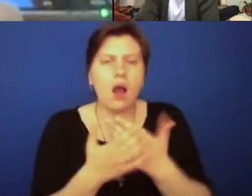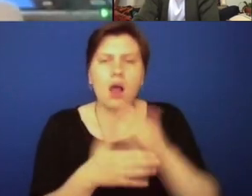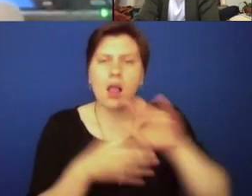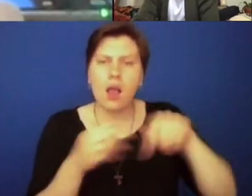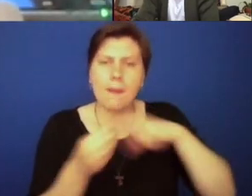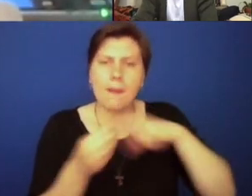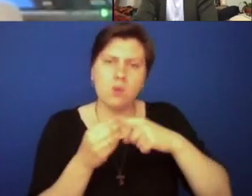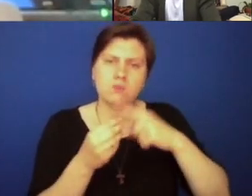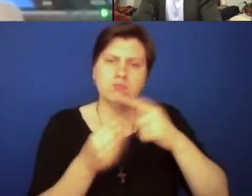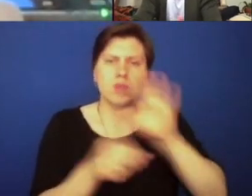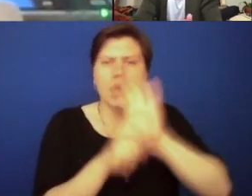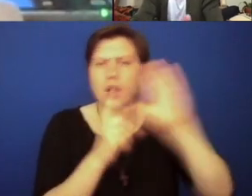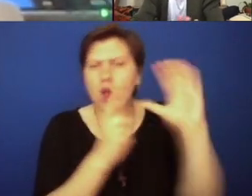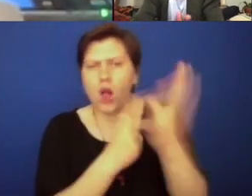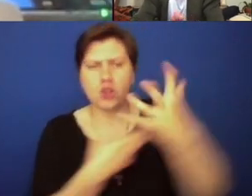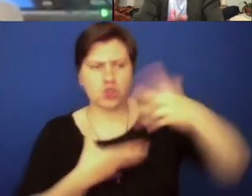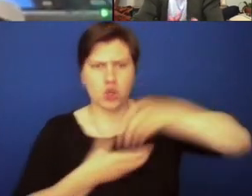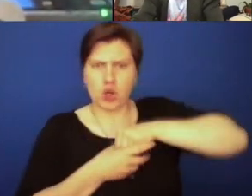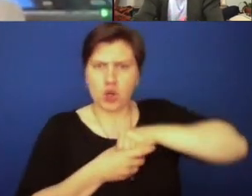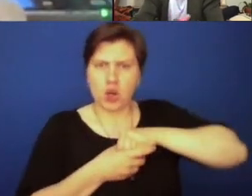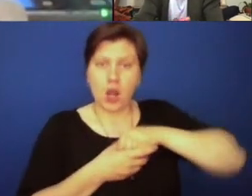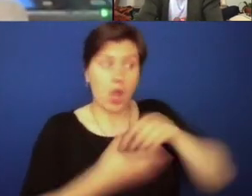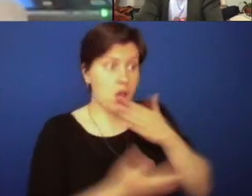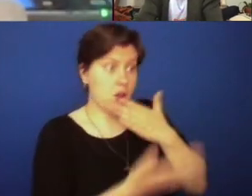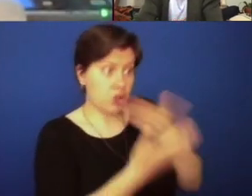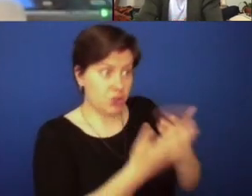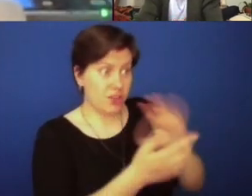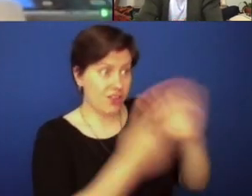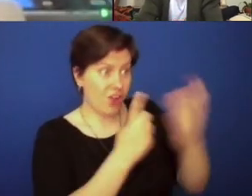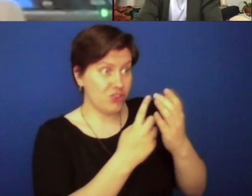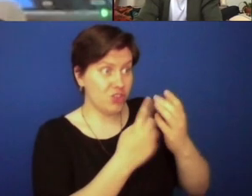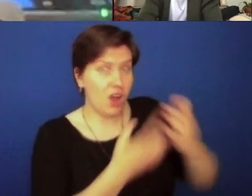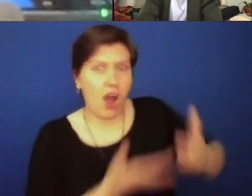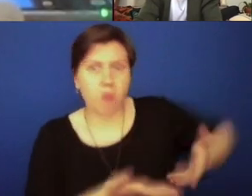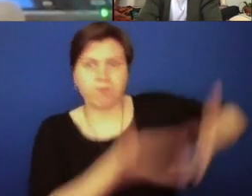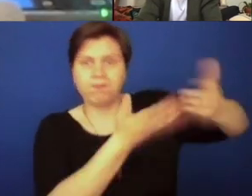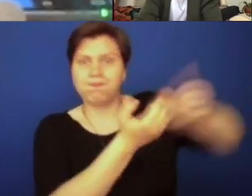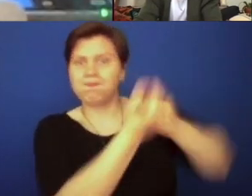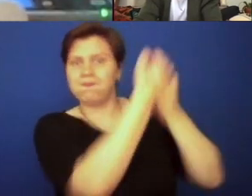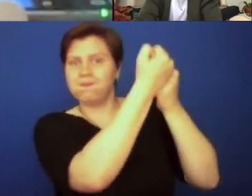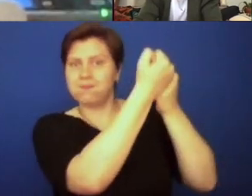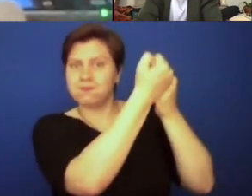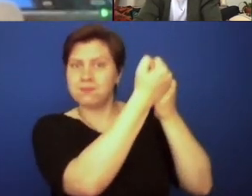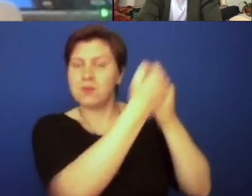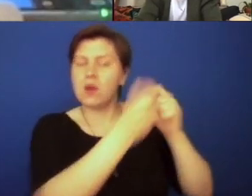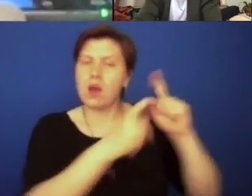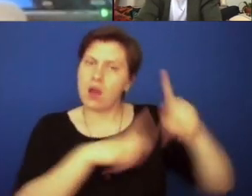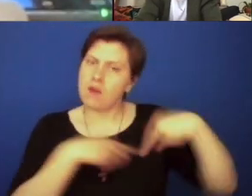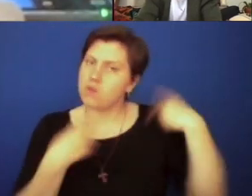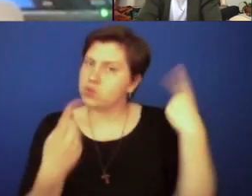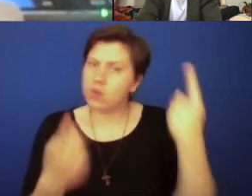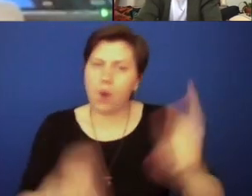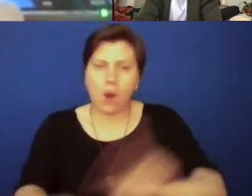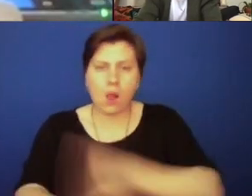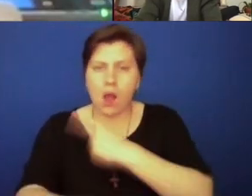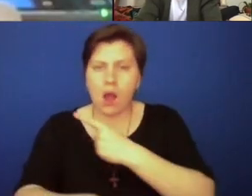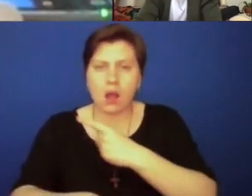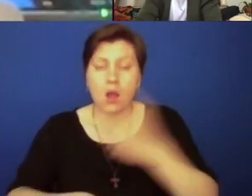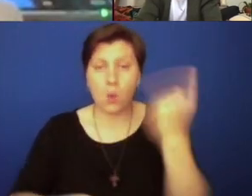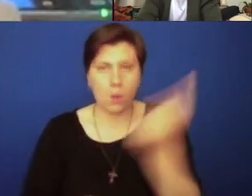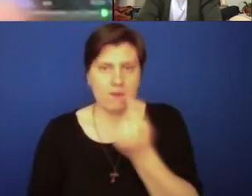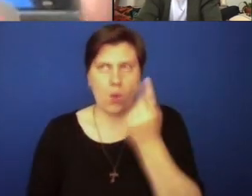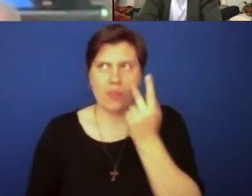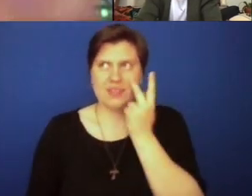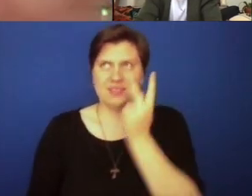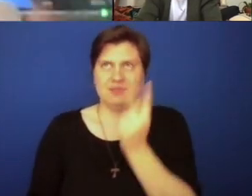it's all about, you know, taking what's a good in the culture and elevating that. And for so long, we've